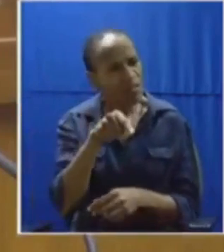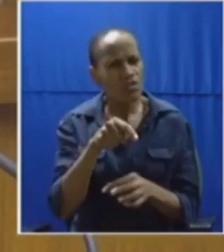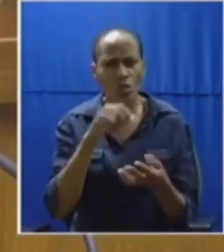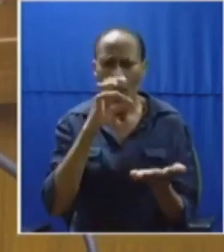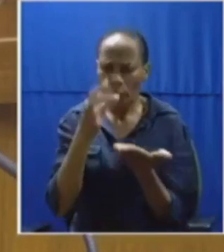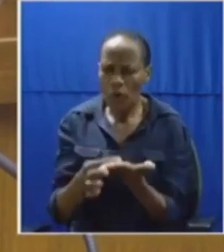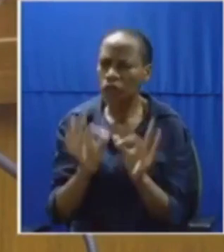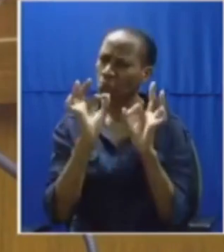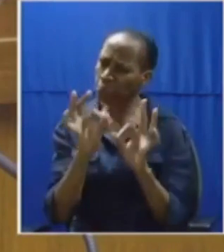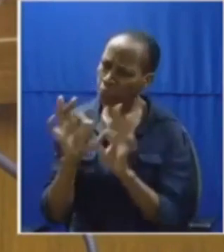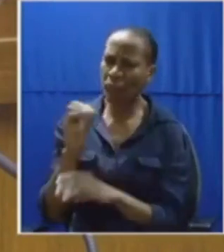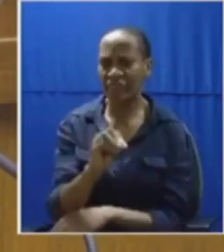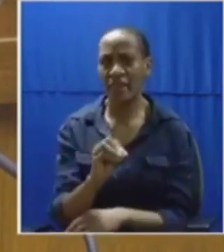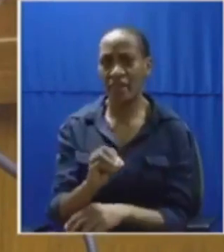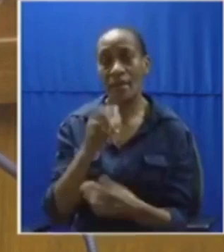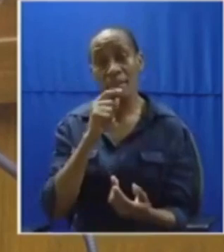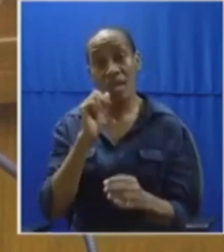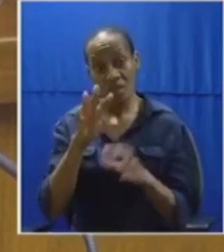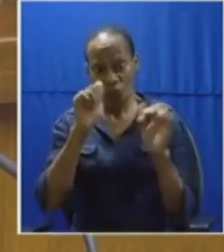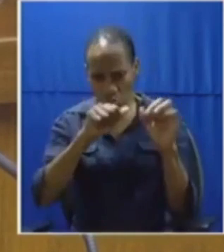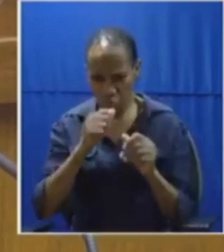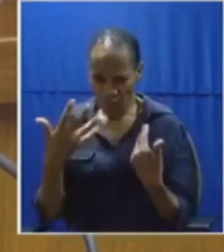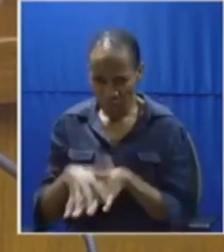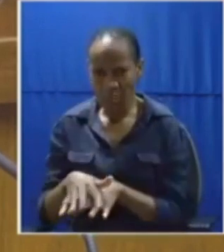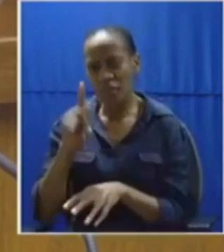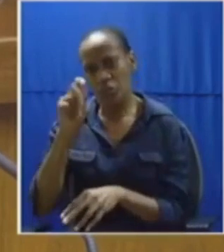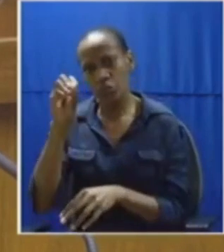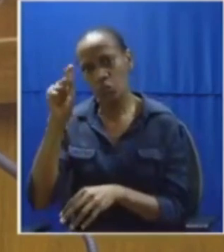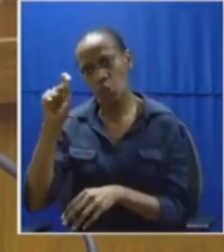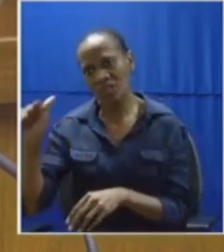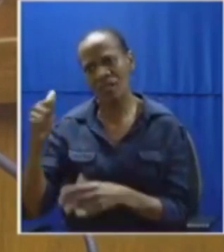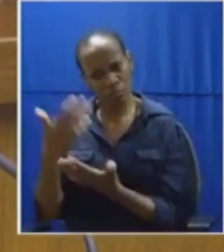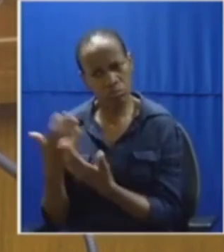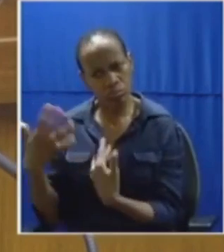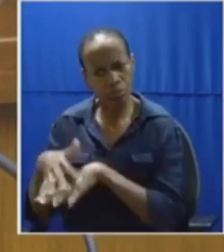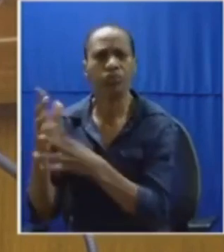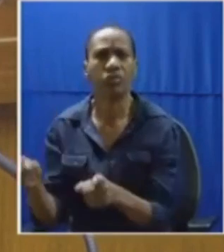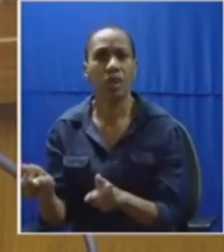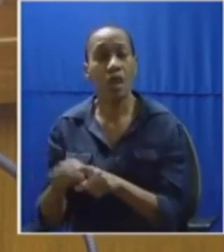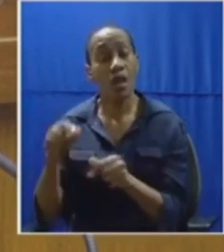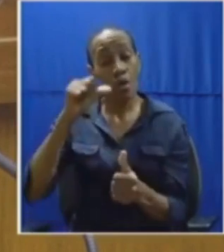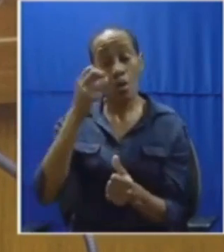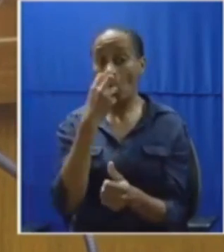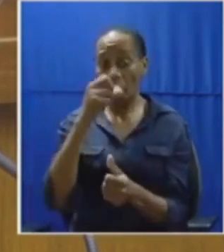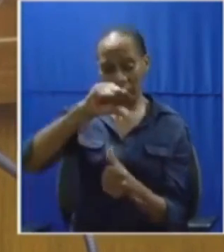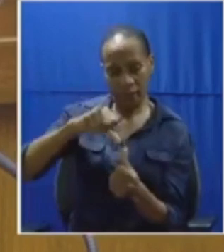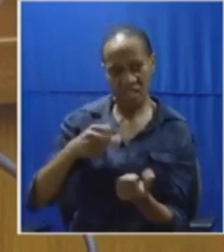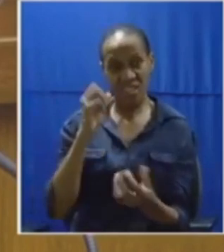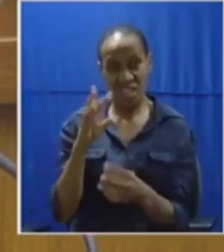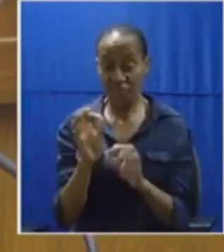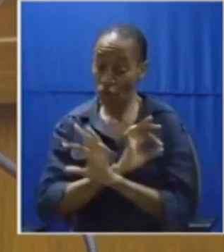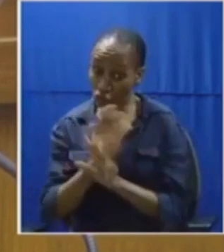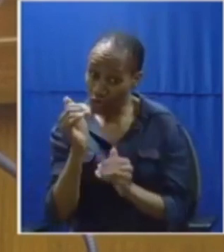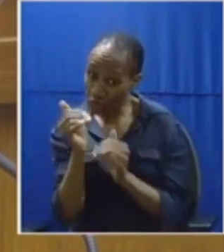in order to allow for Total to plunder our resources. Oil and gas can be a curse to a nation if not properly managed